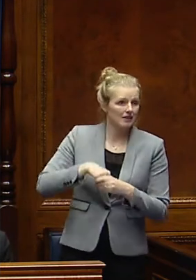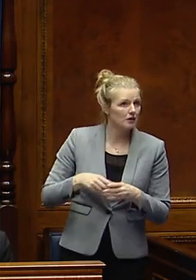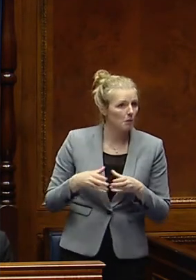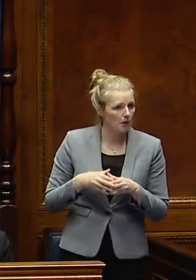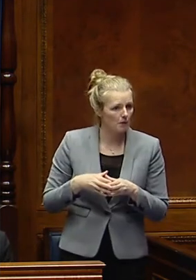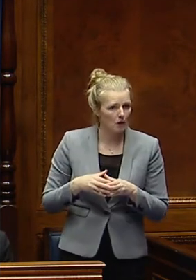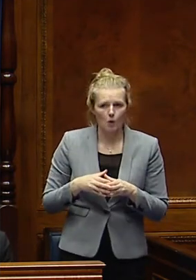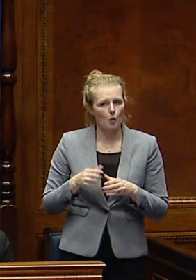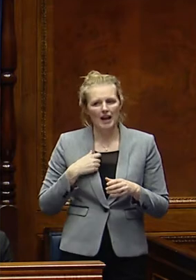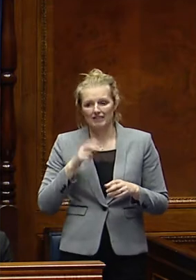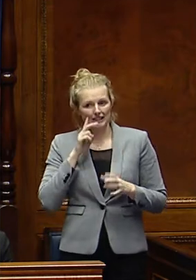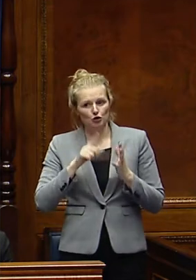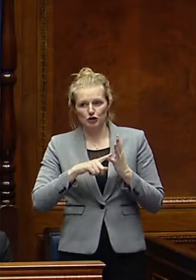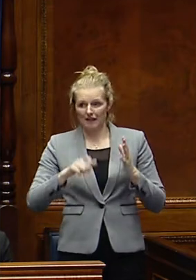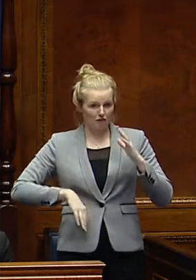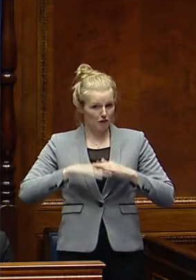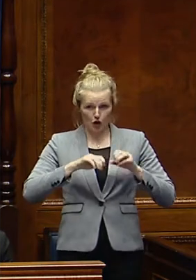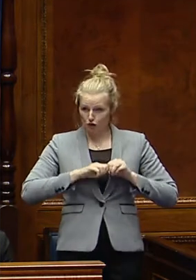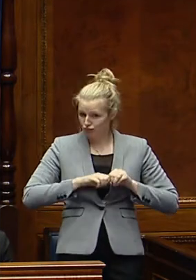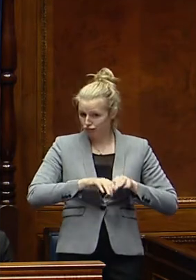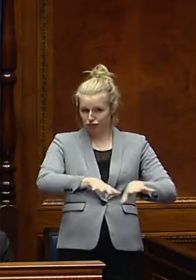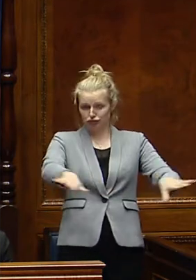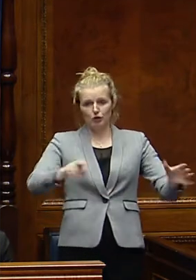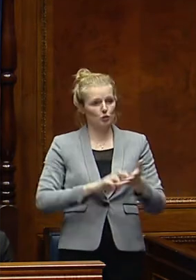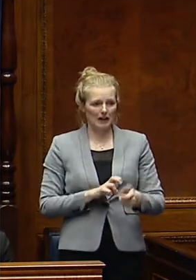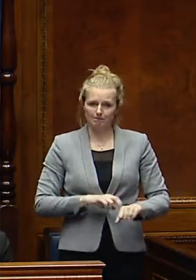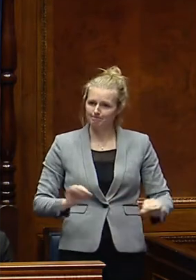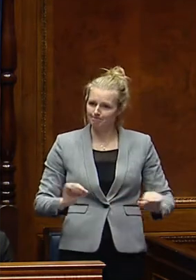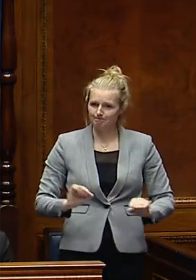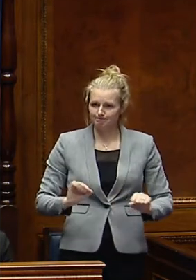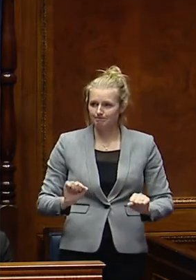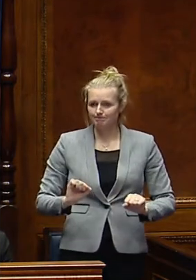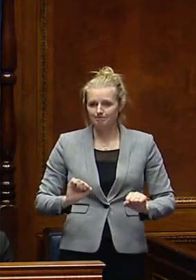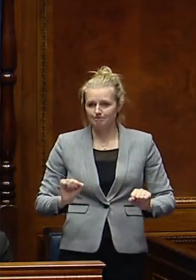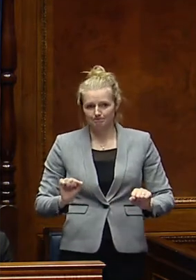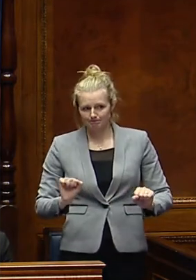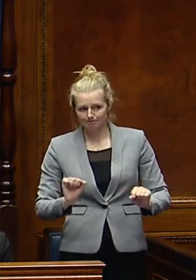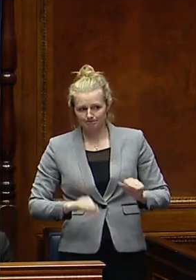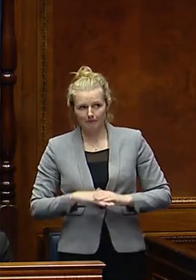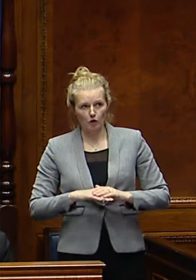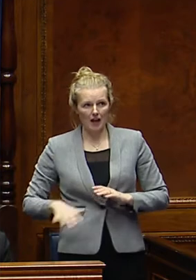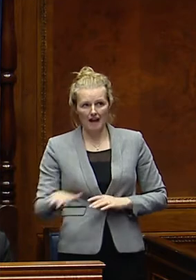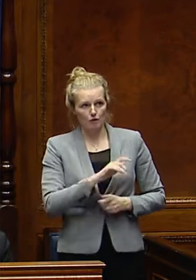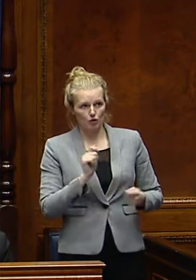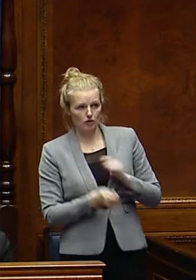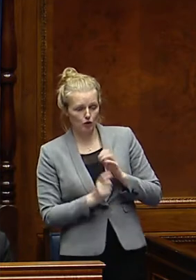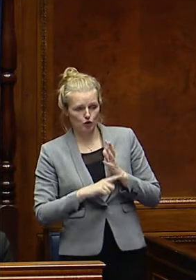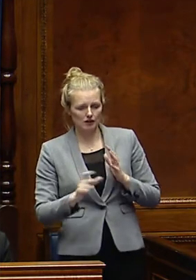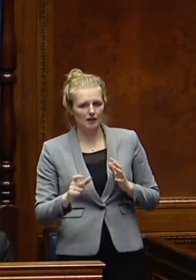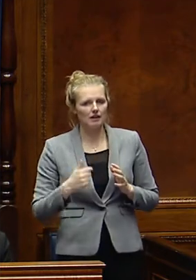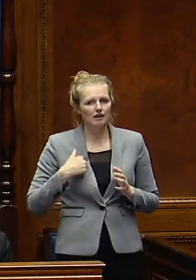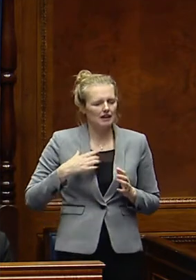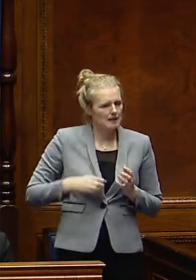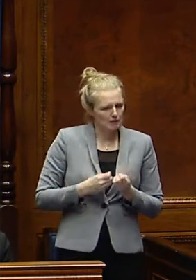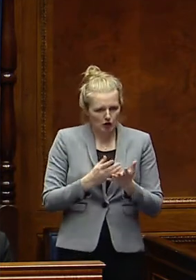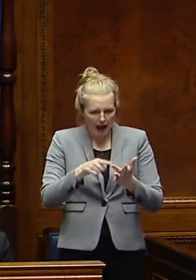haven't seen the full rollout of universal credit. And there's been the pilot obviously in England that we've been looking at closely. Obviously, we need to ensure that we have the IT